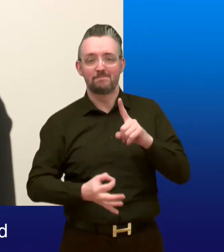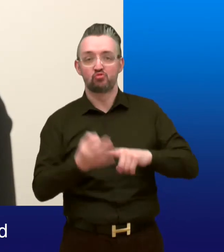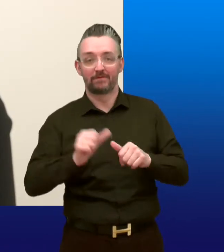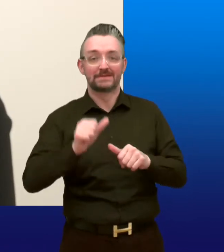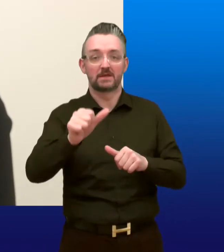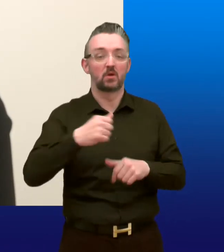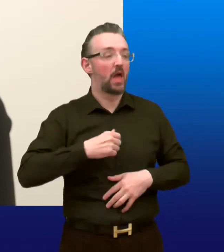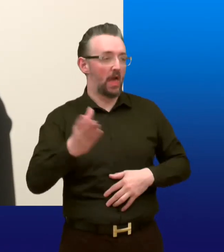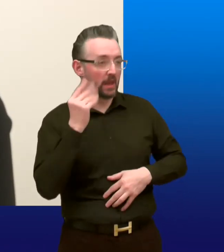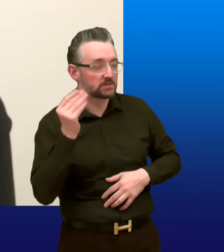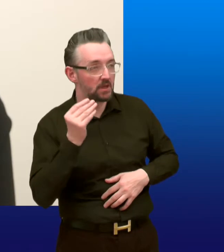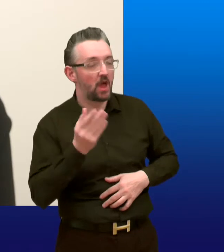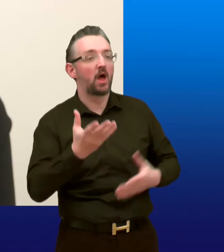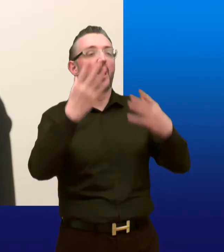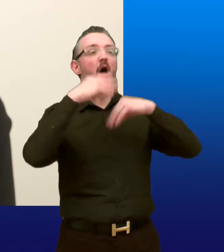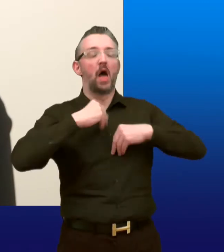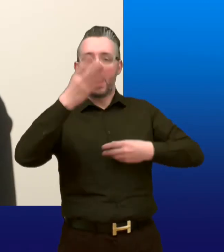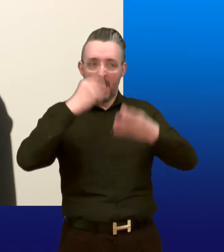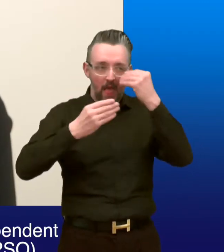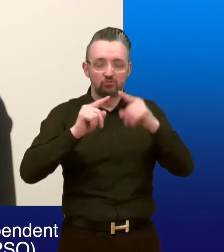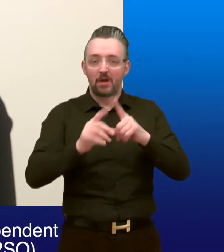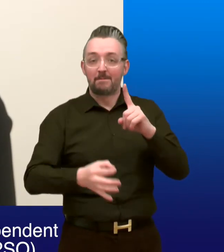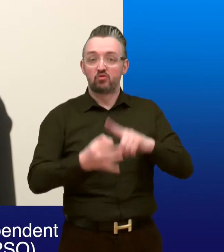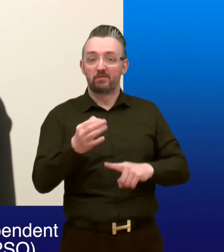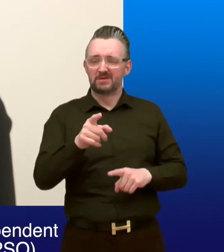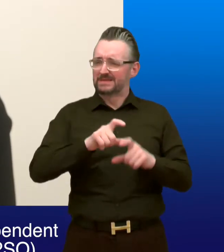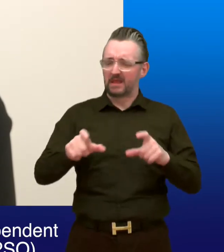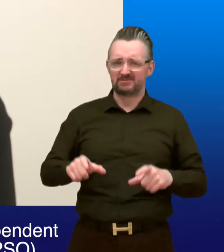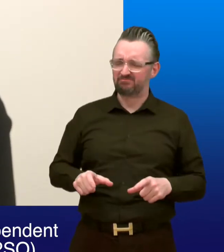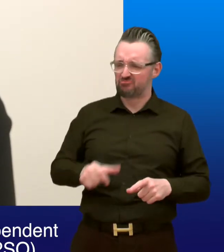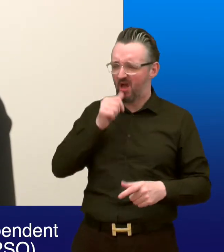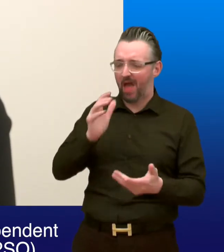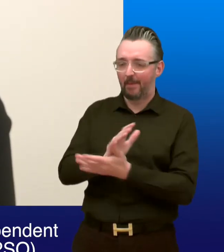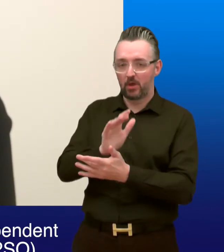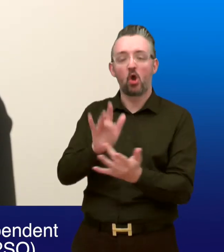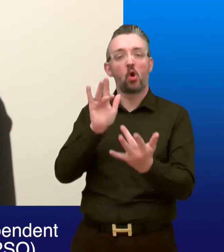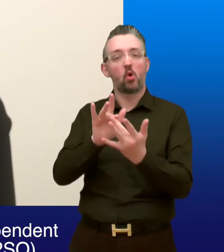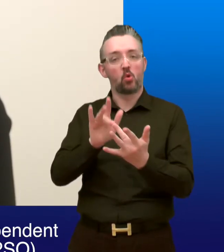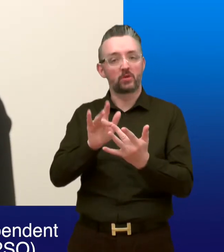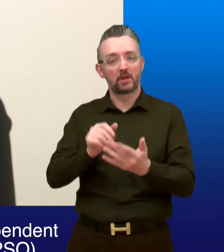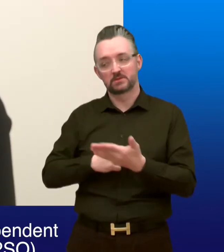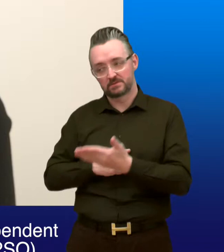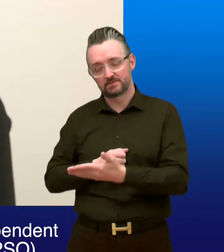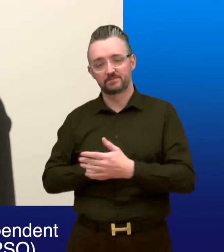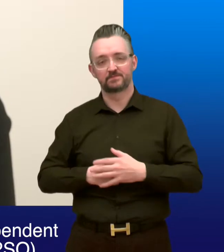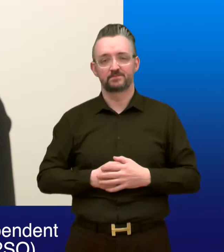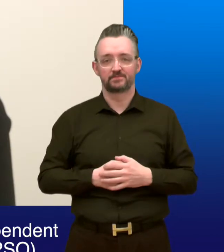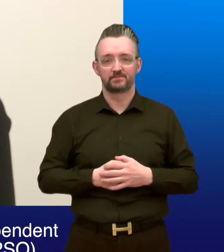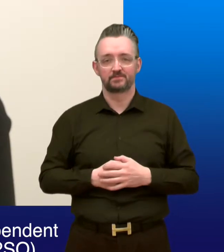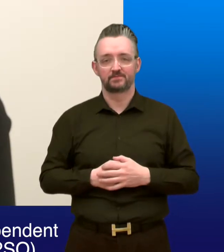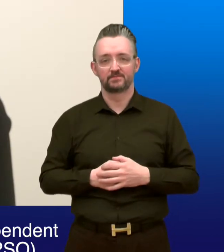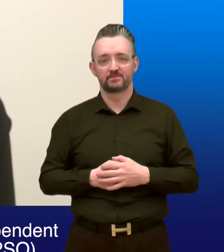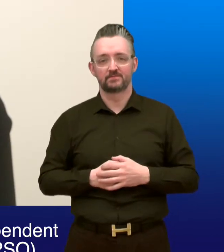time. We will listen, learn and improve. If you are still unhappy, please contact Independent Scottish Public